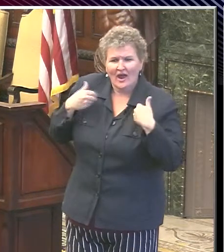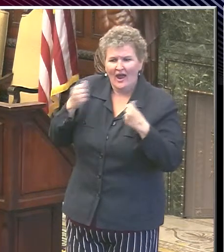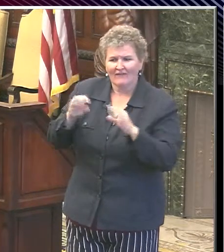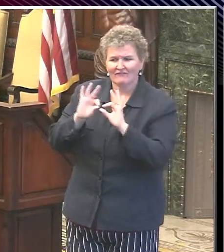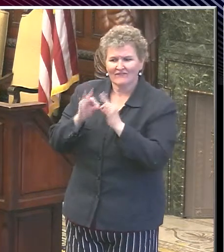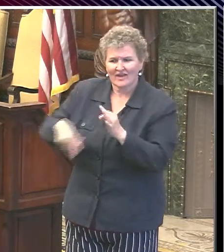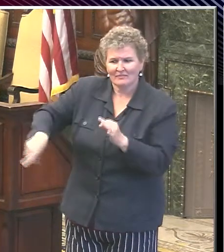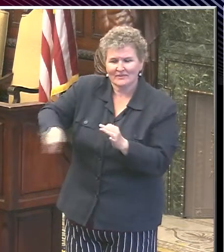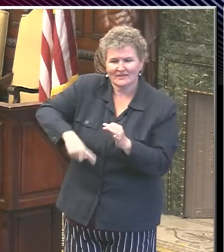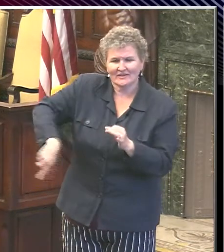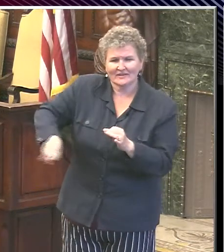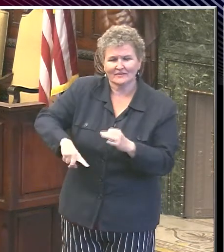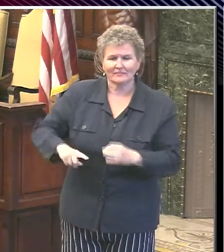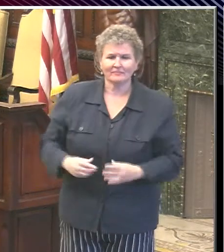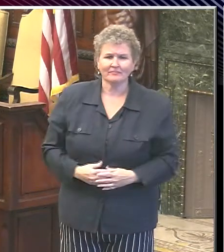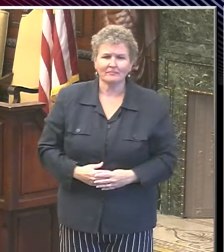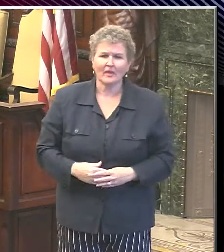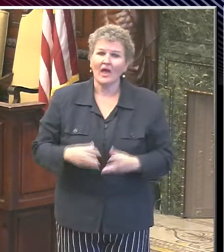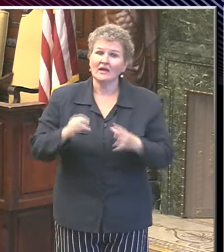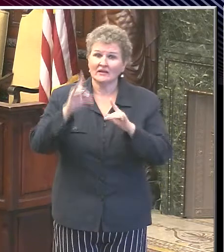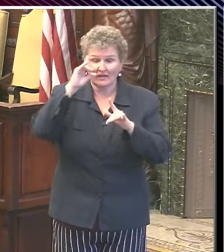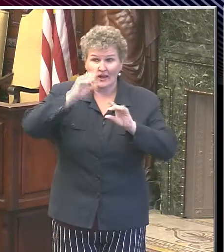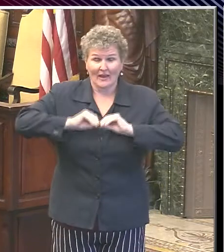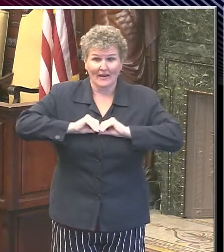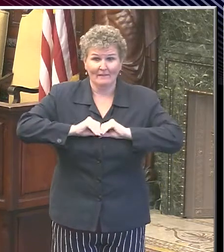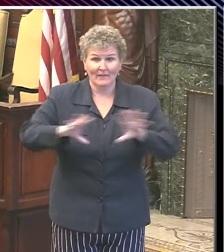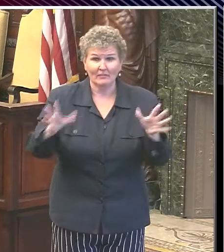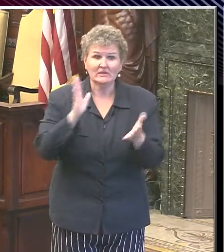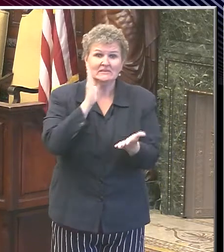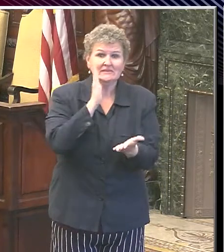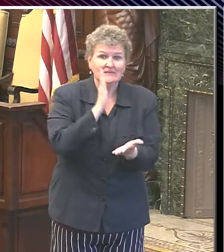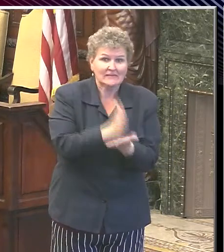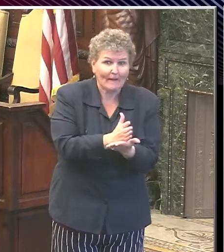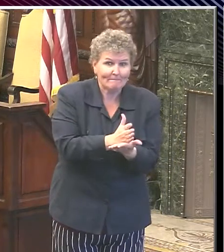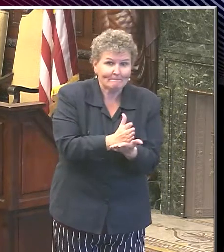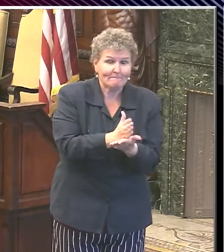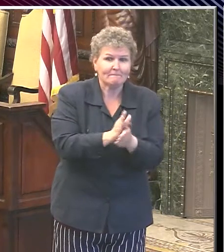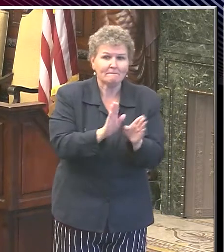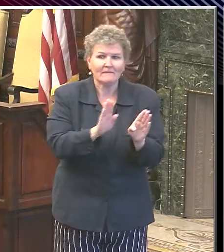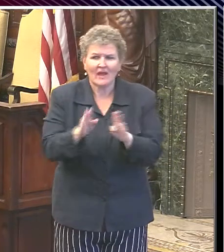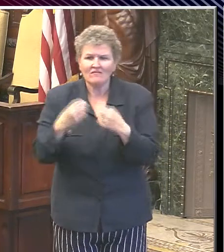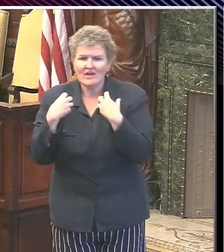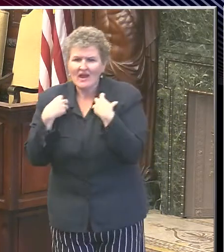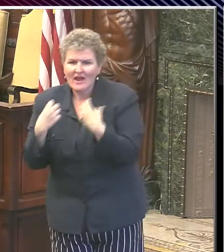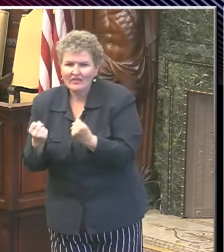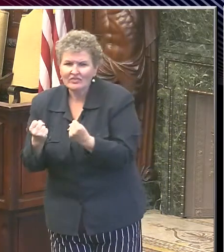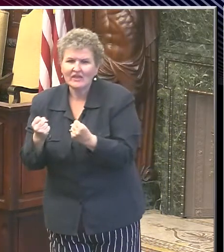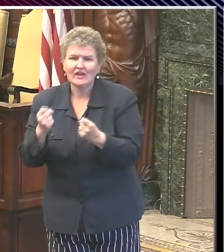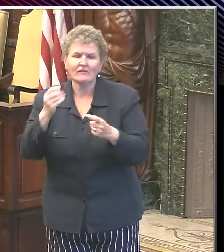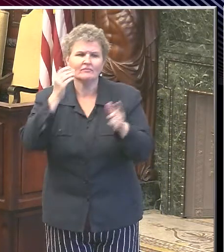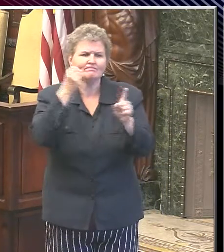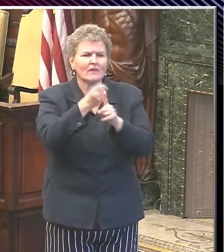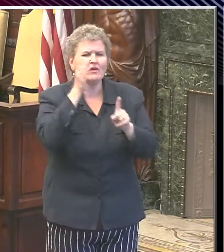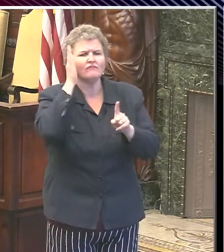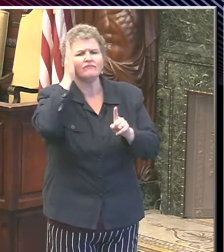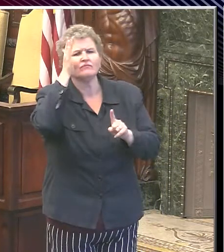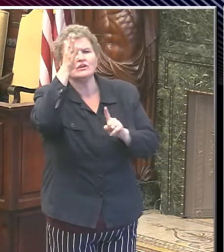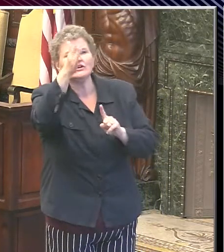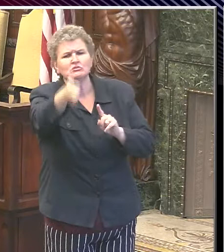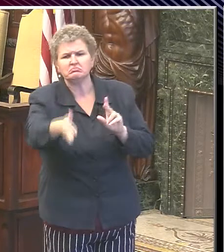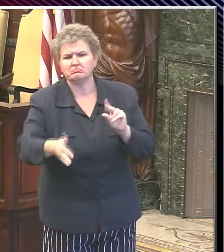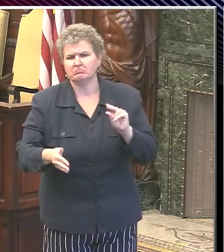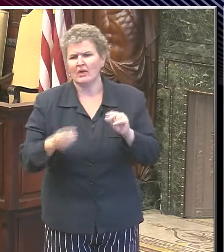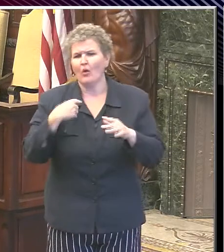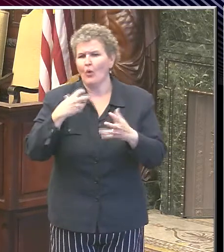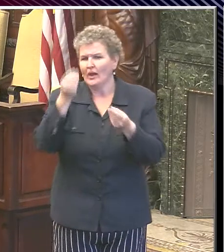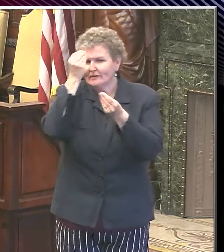We cannot let this pandemic stop our children from getting a jumpstart on their education and their futures. Again, more information is available on the